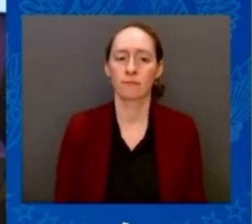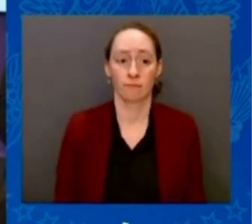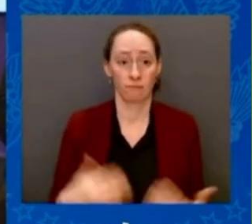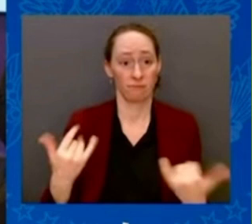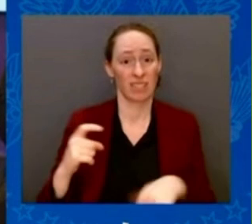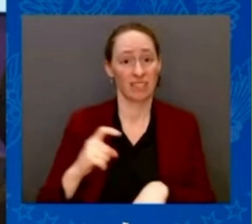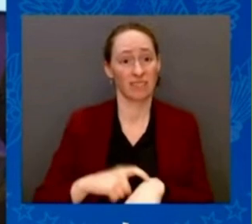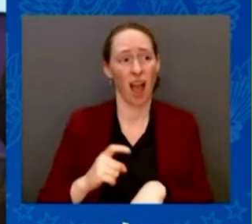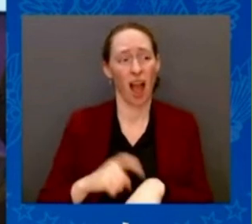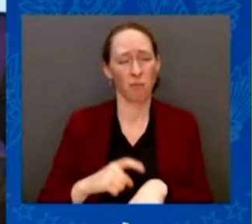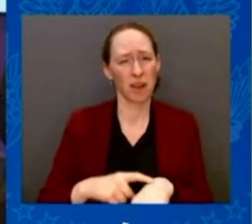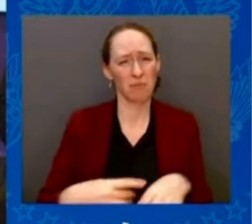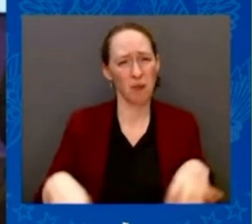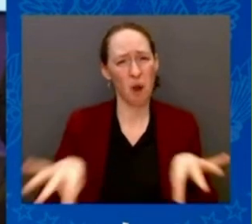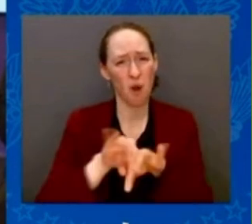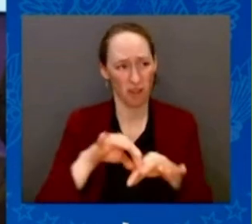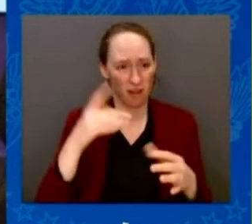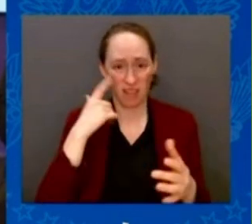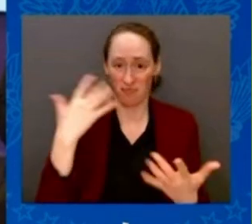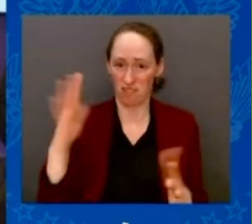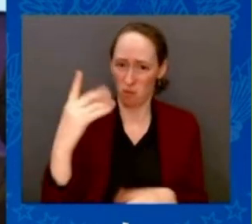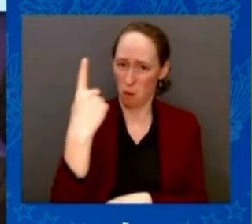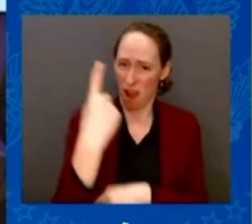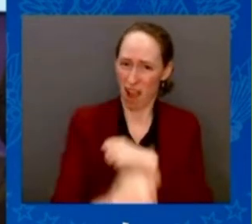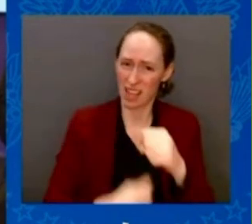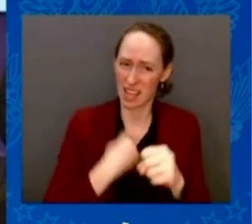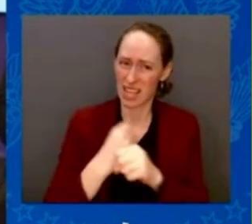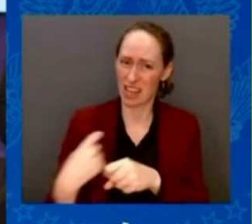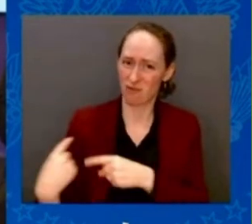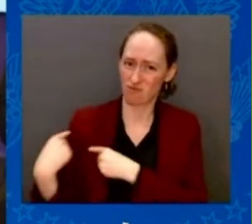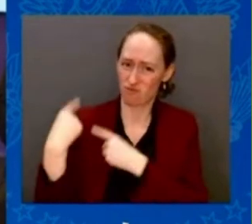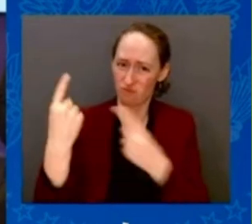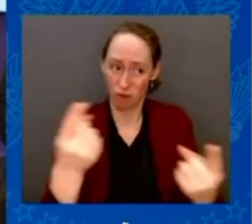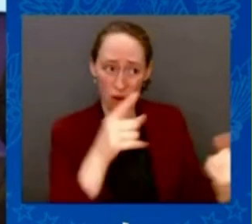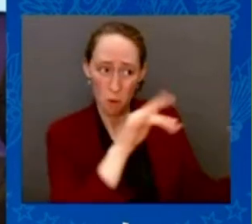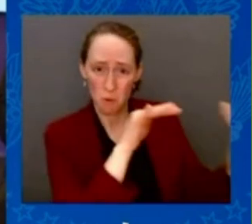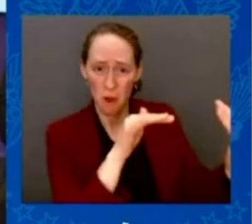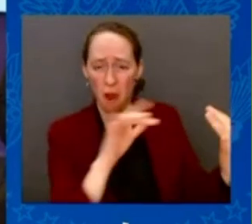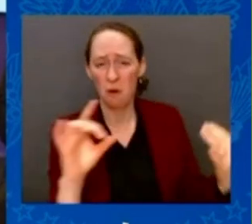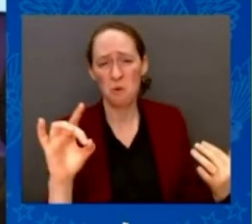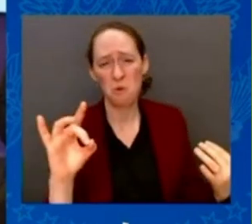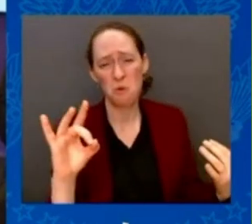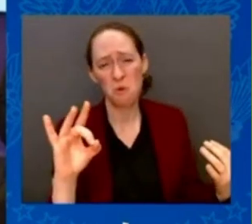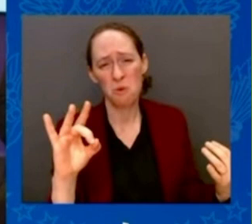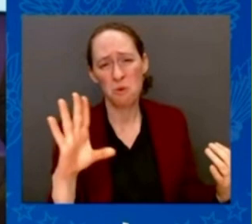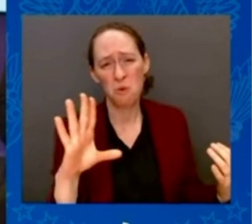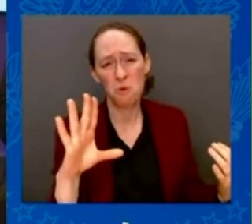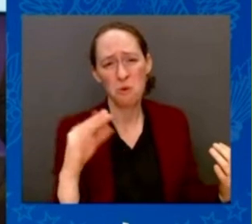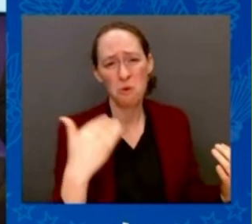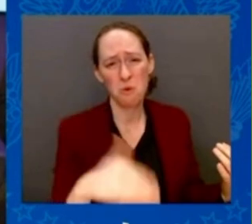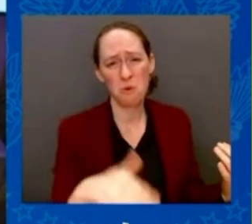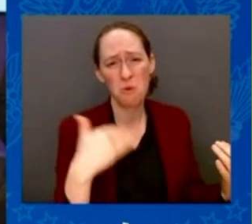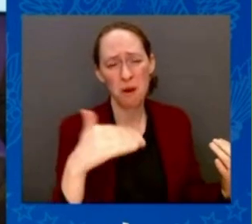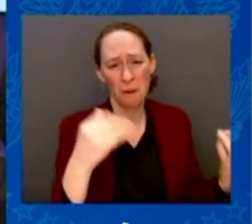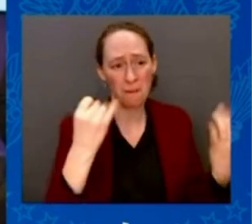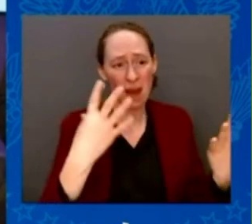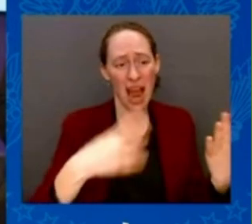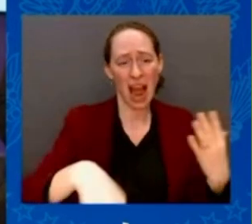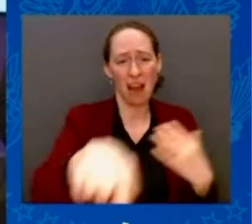but suffering and despair, killing and displacing of millions of Ukrainians,